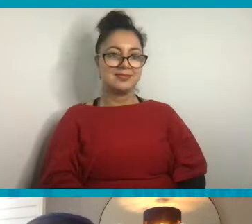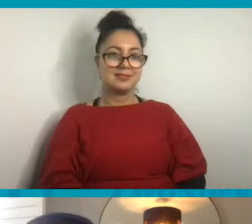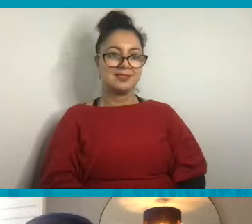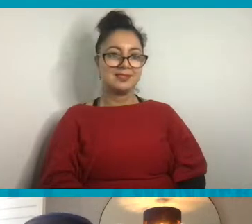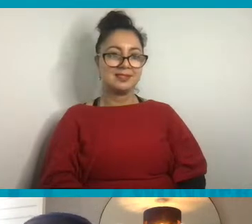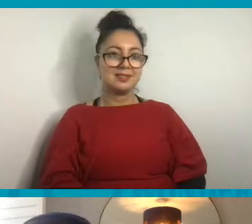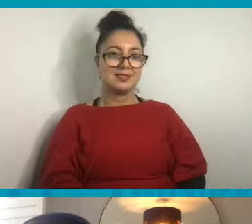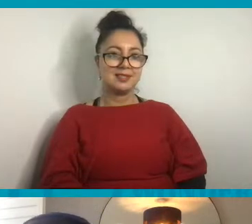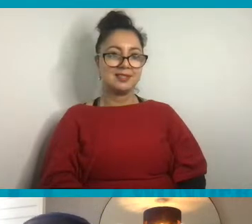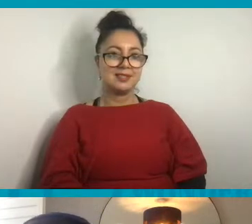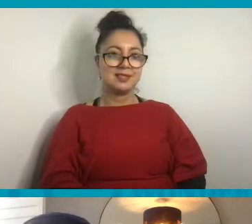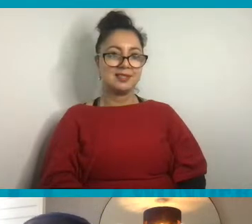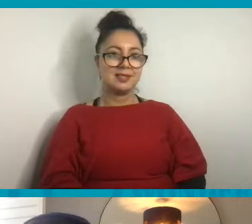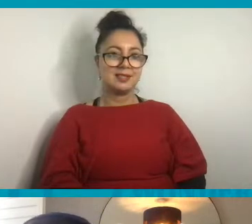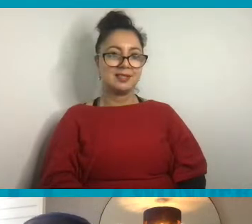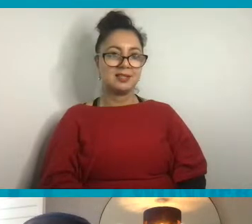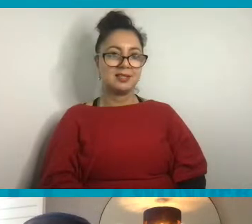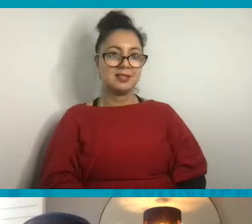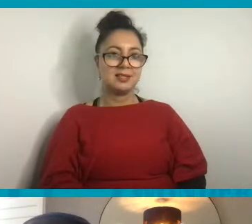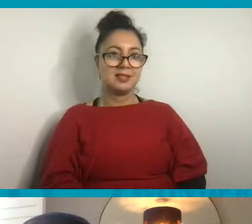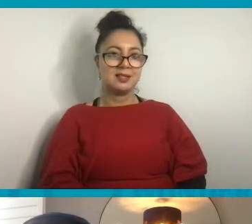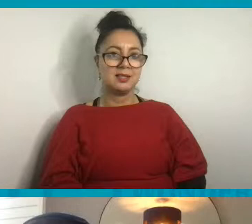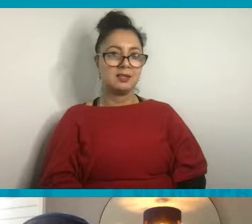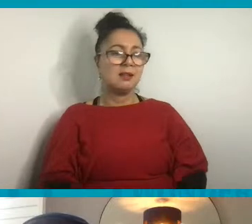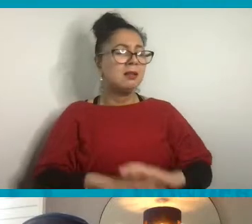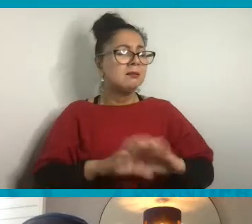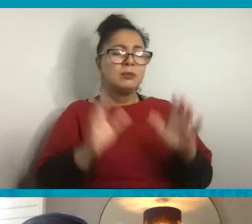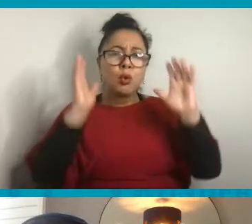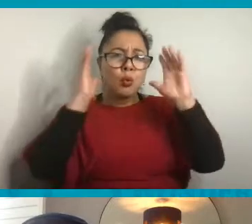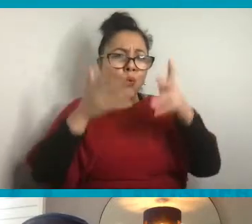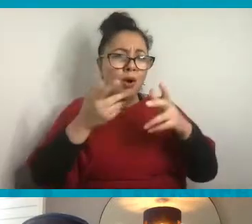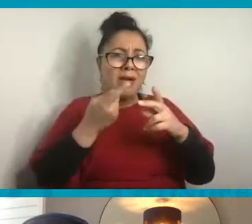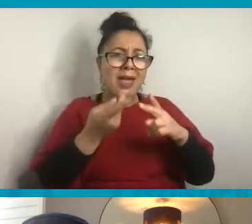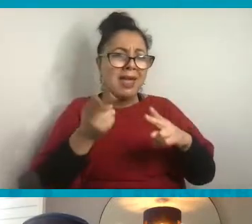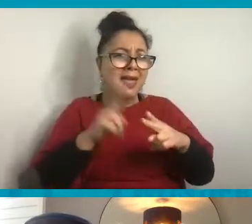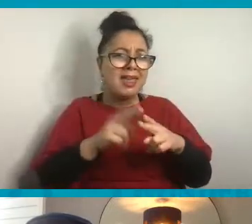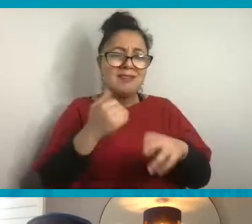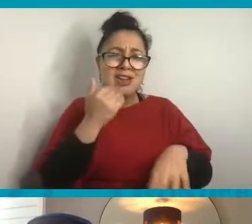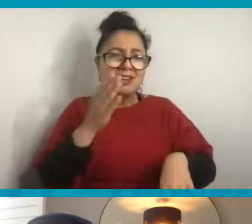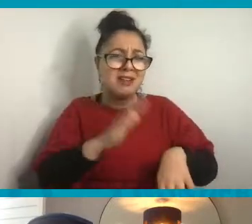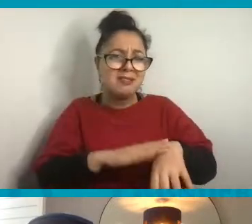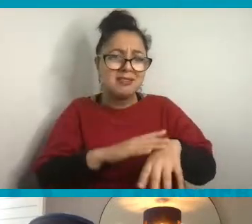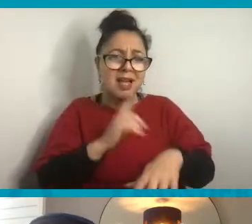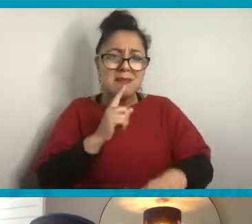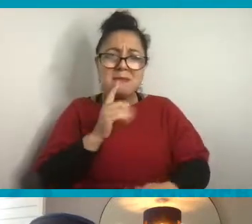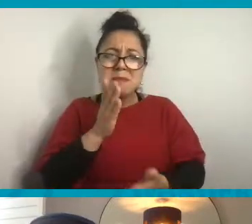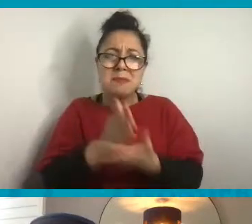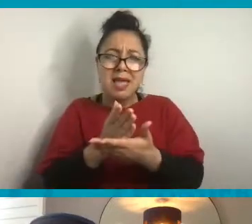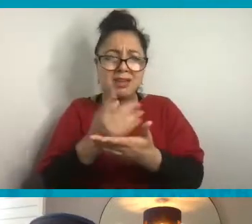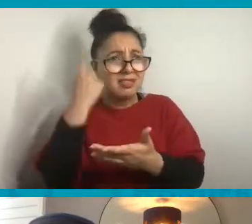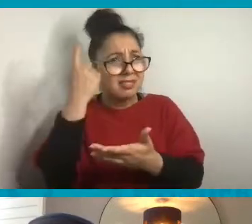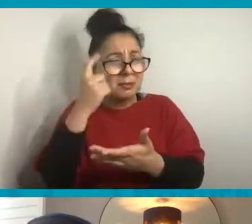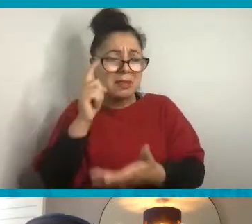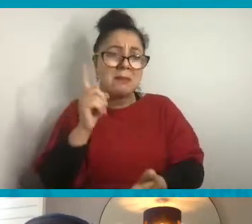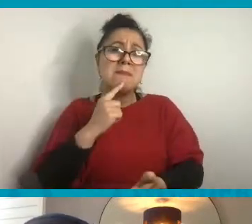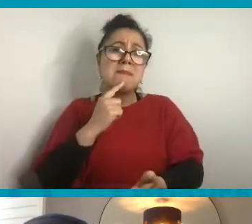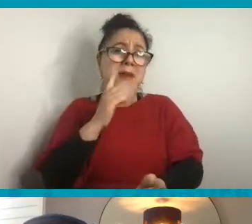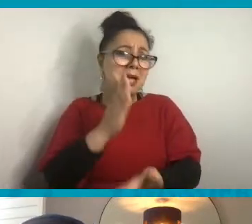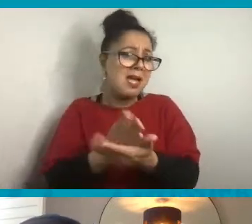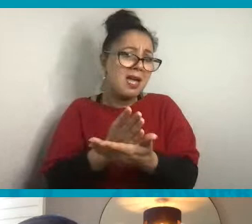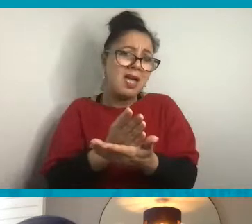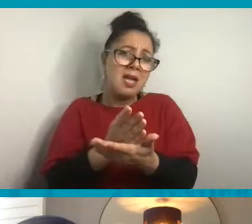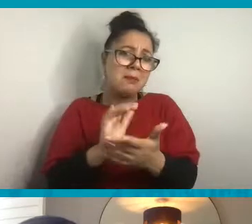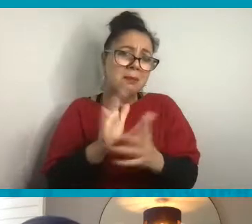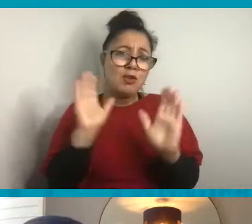And again, don't worry if you haven't made a chance to put your pledge on them. I know some of you were still thinking about that as well. You might